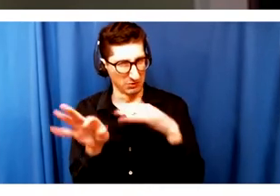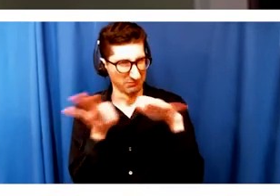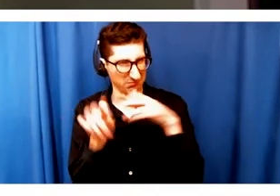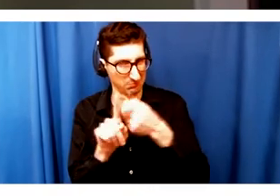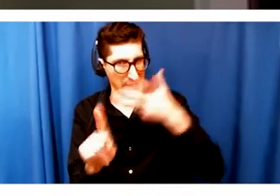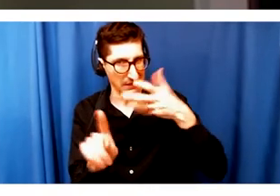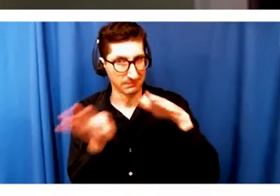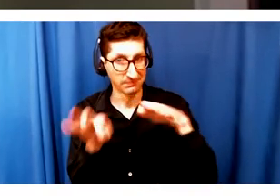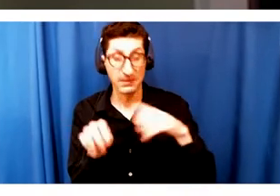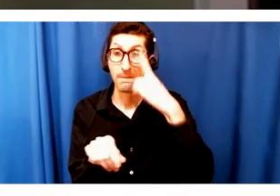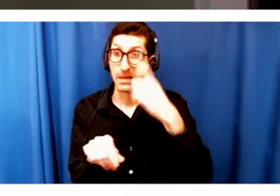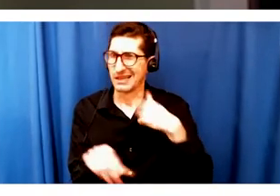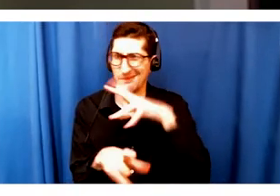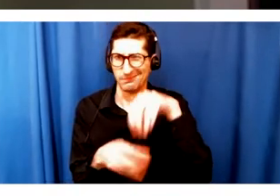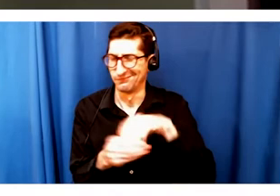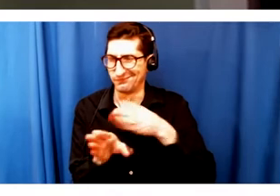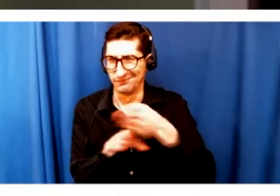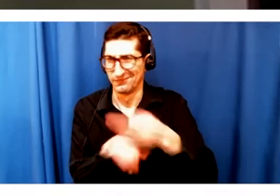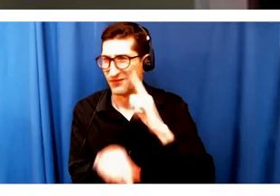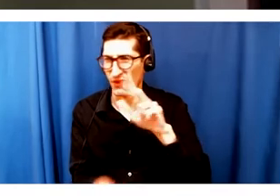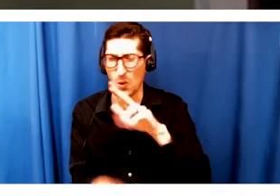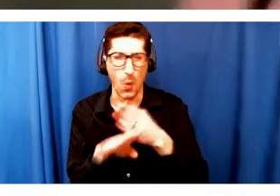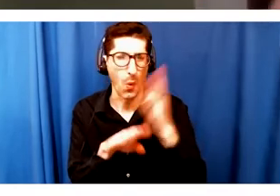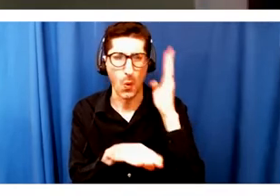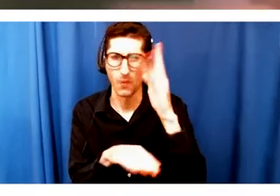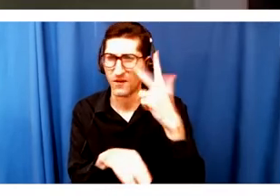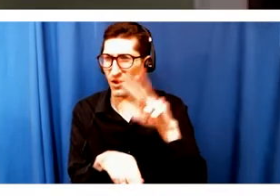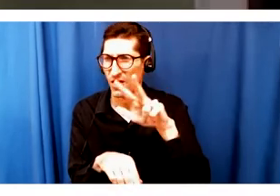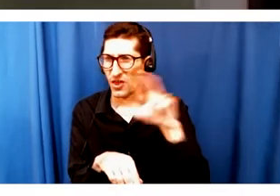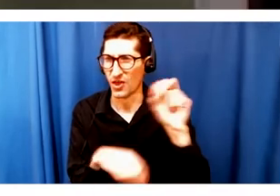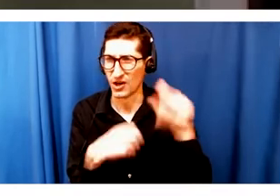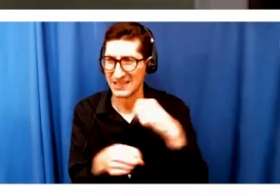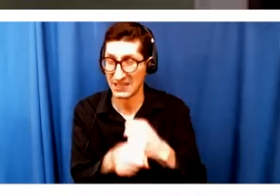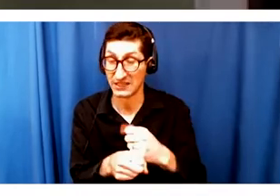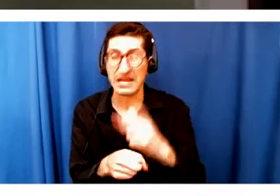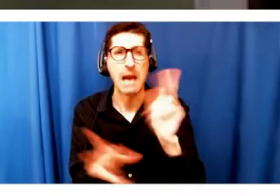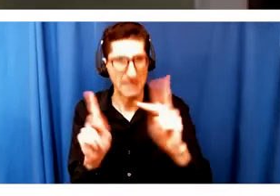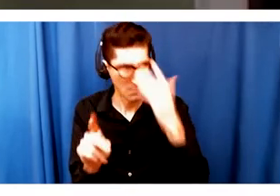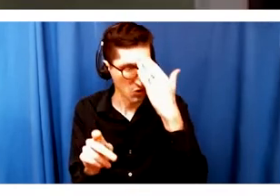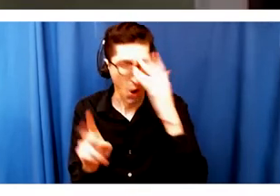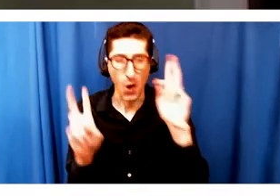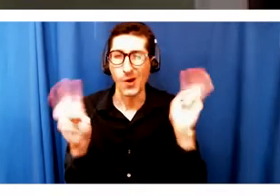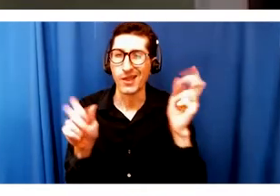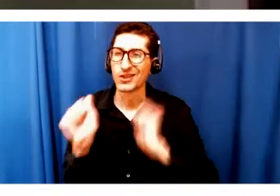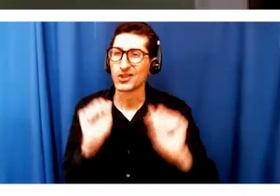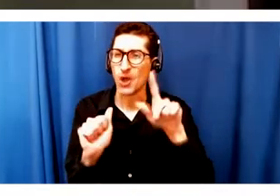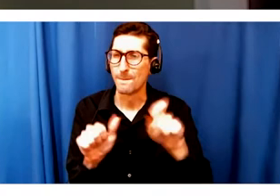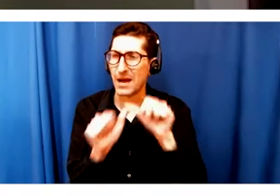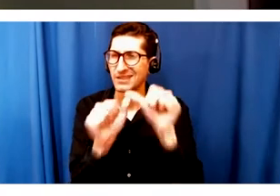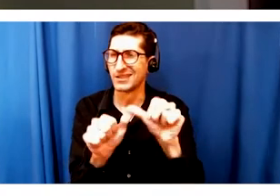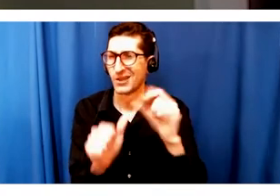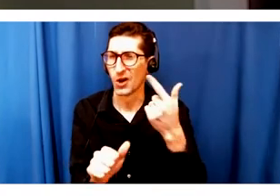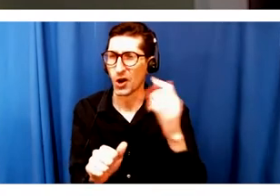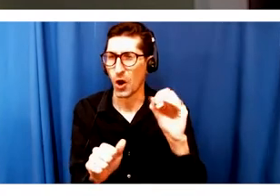30-plus-year professional in the theater, and one of the things everybody on this call knows is the show must go on. Anybody who's watching this, anybody who's on this call,